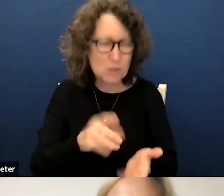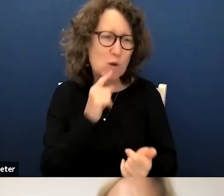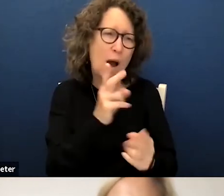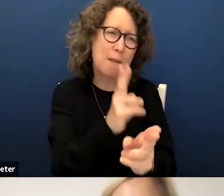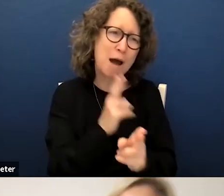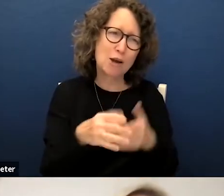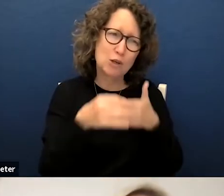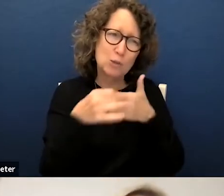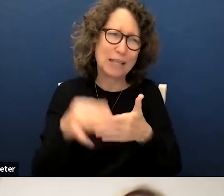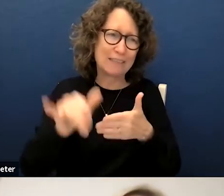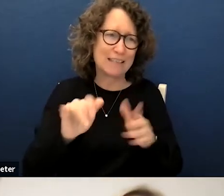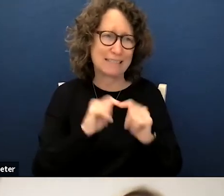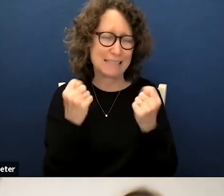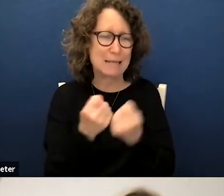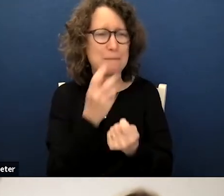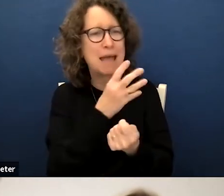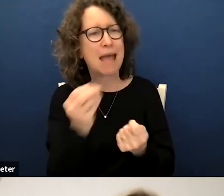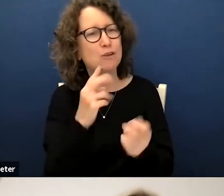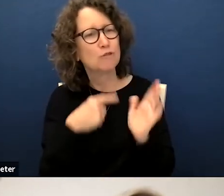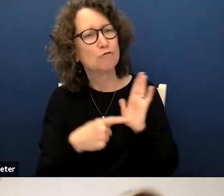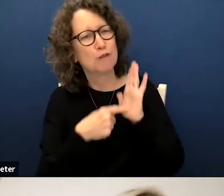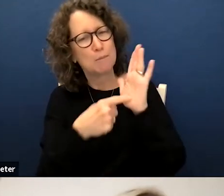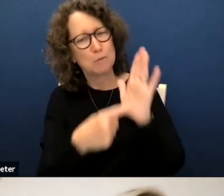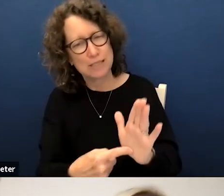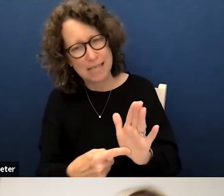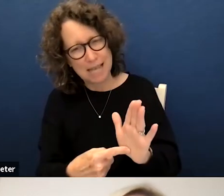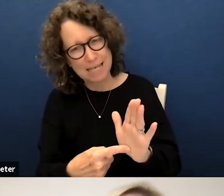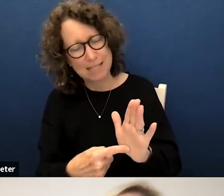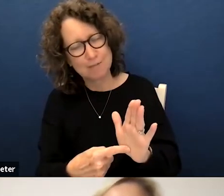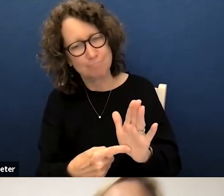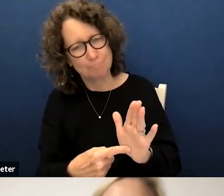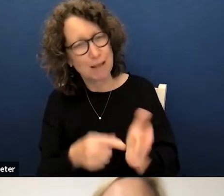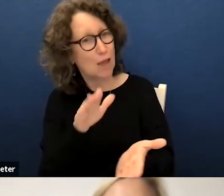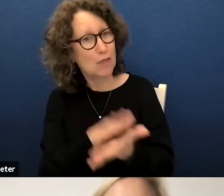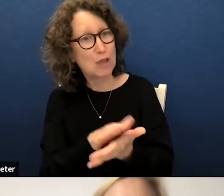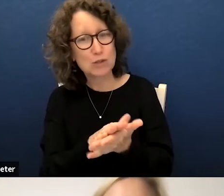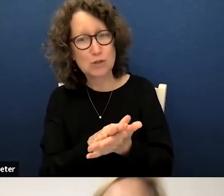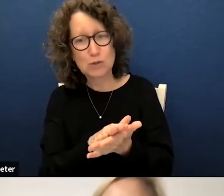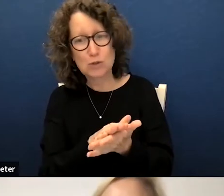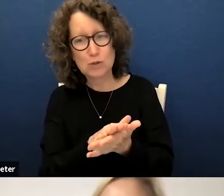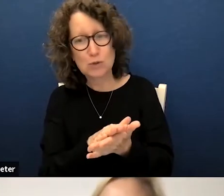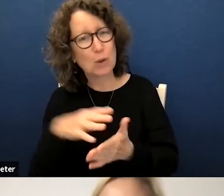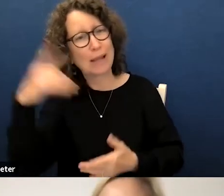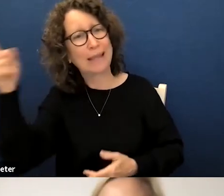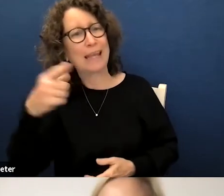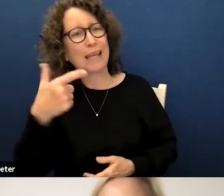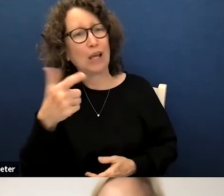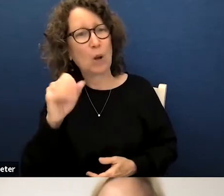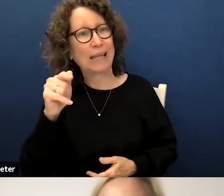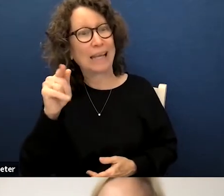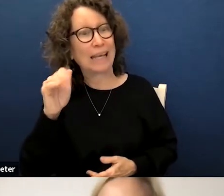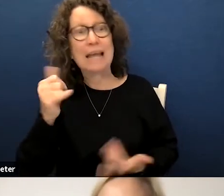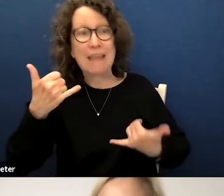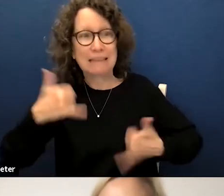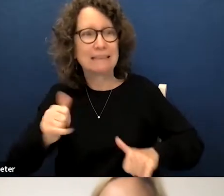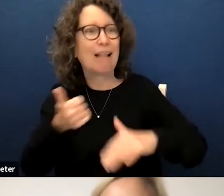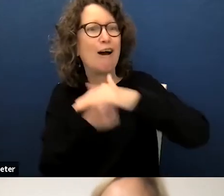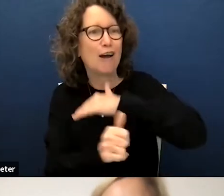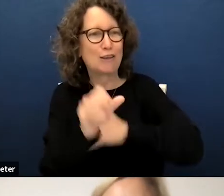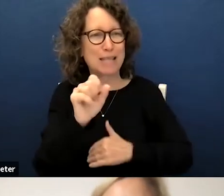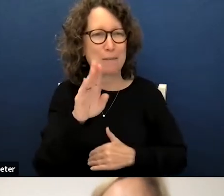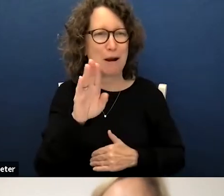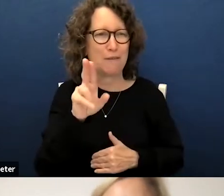to lead this team and to represent uh the school way out in golita that is still part of the santa barbara unified school district